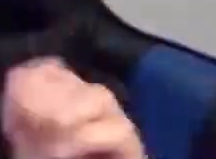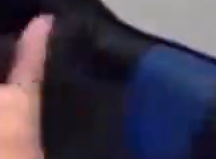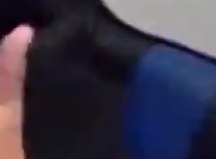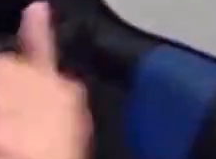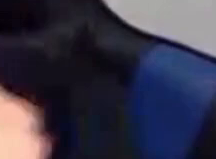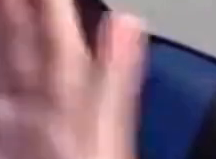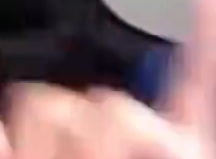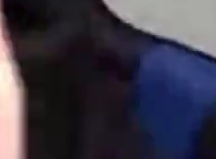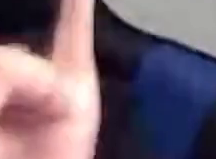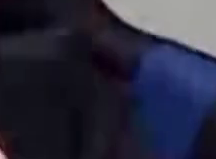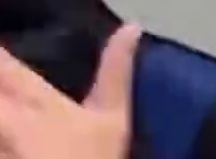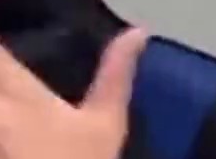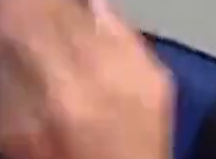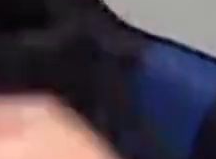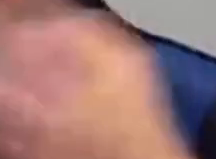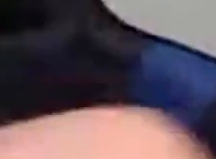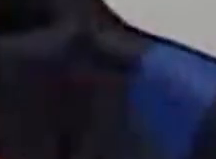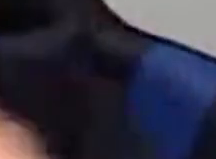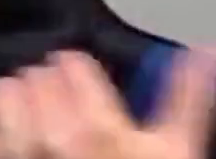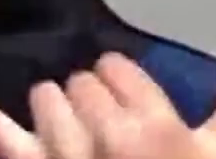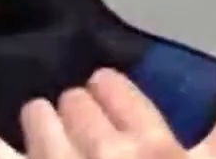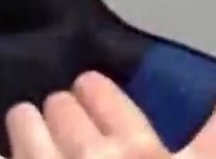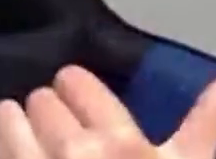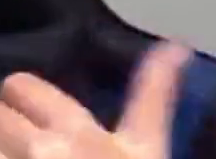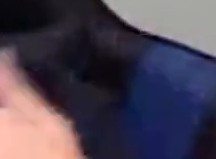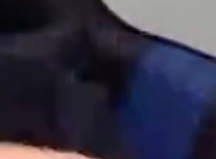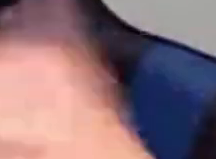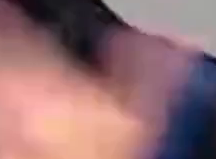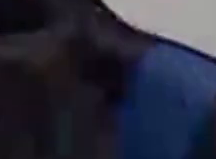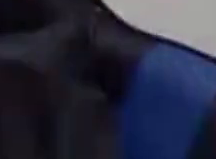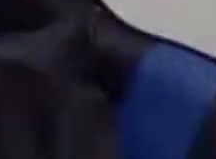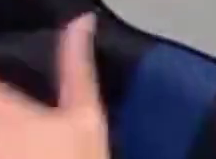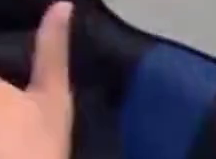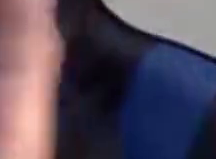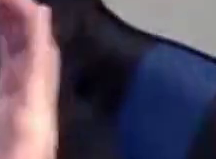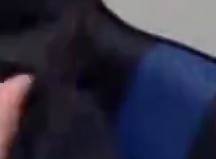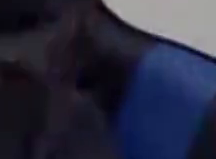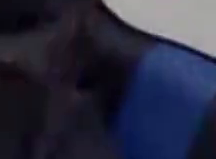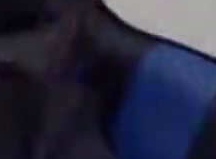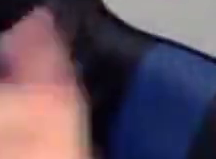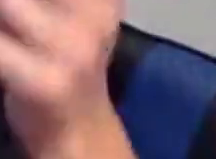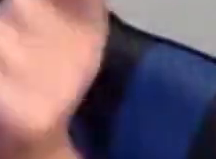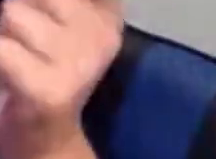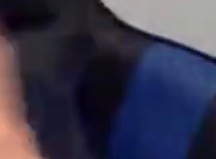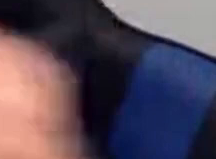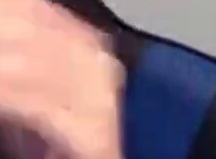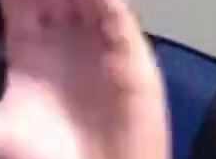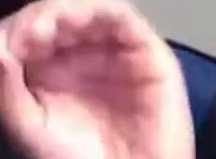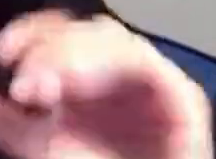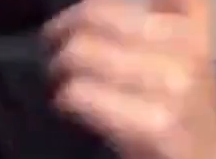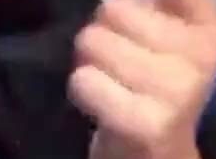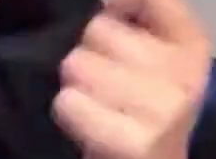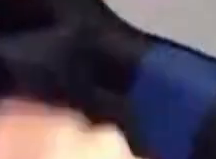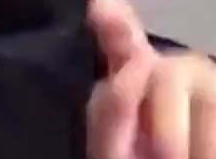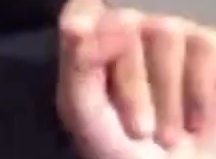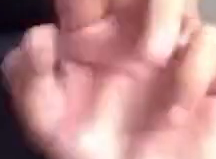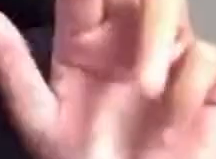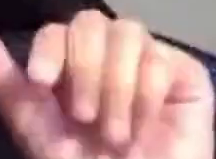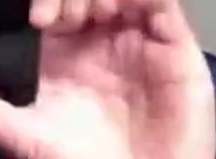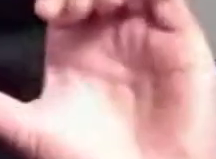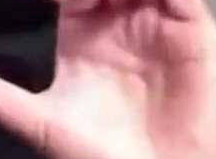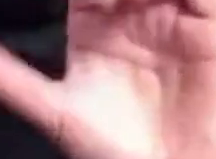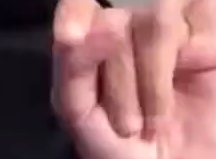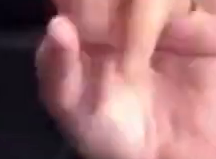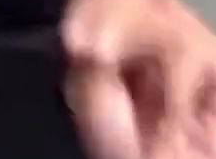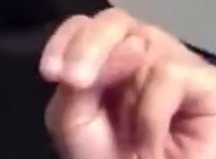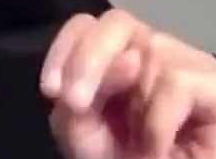today again. And thank you to our sponsors and co-sponsors, Traction, Gender Justice League, Black Trans Task